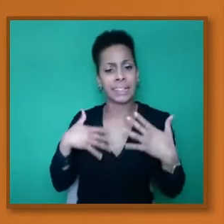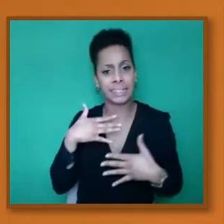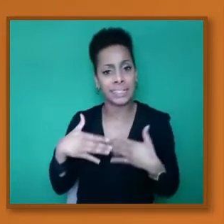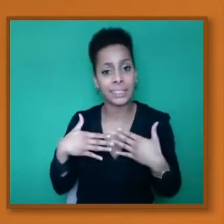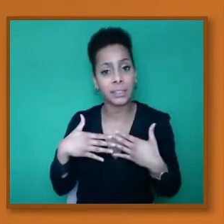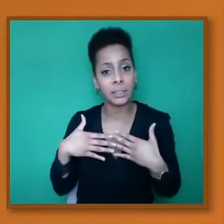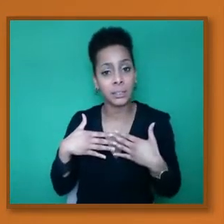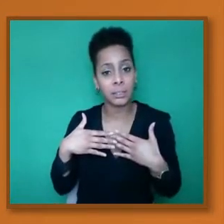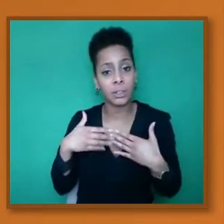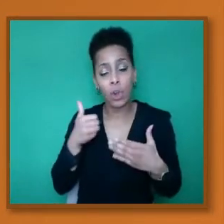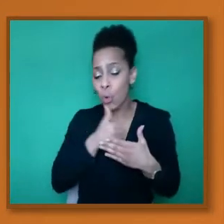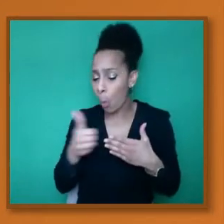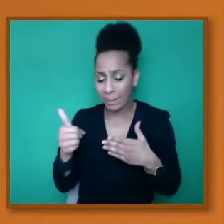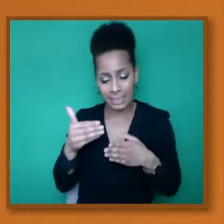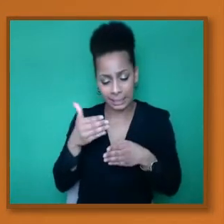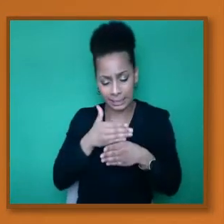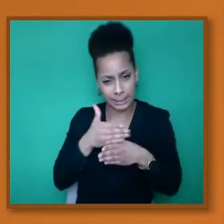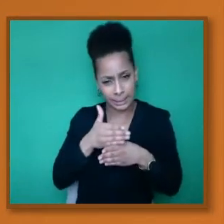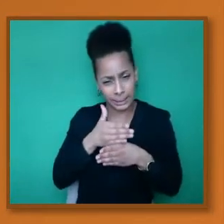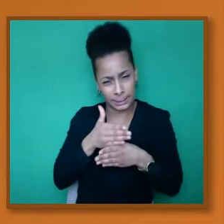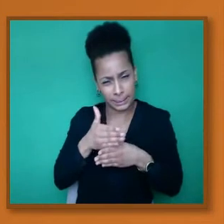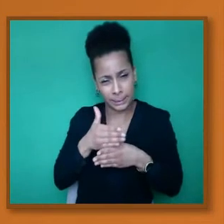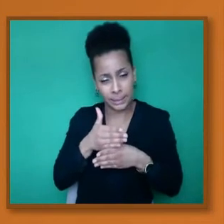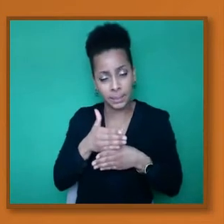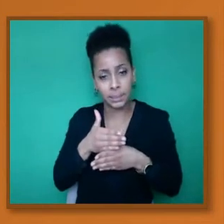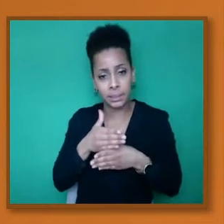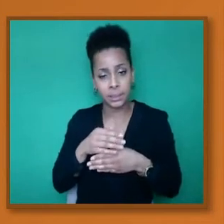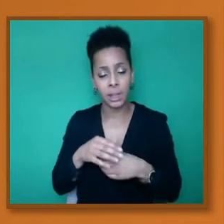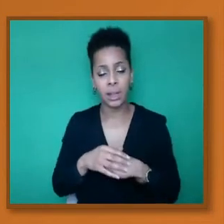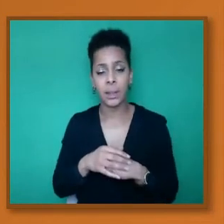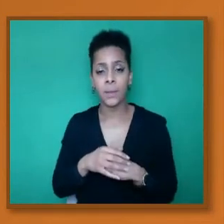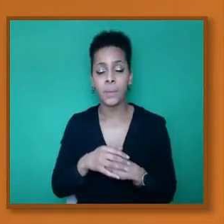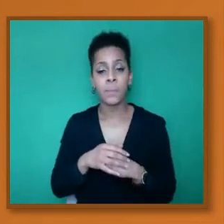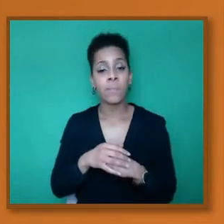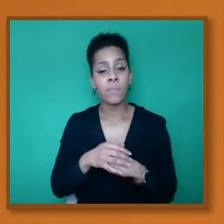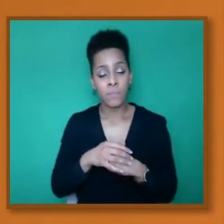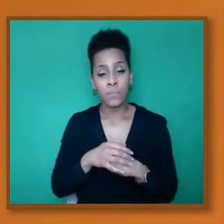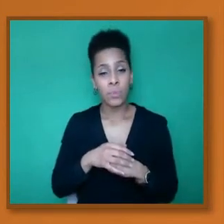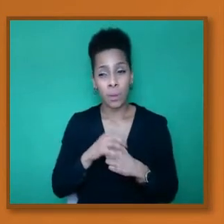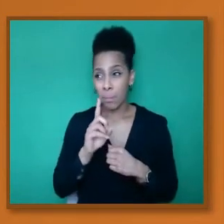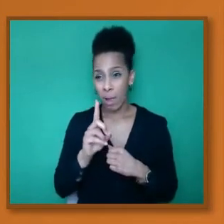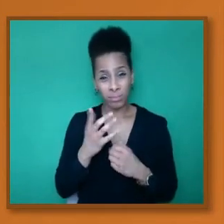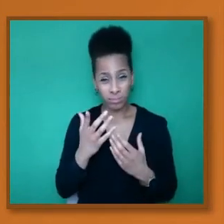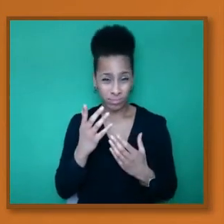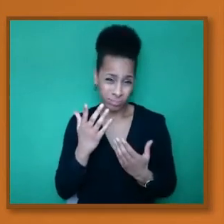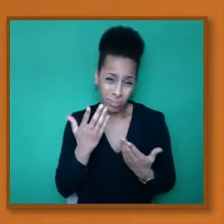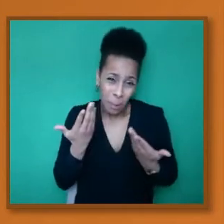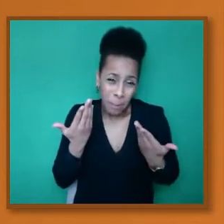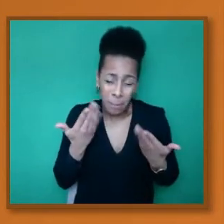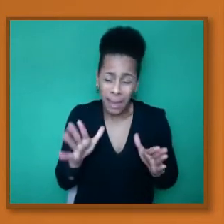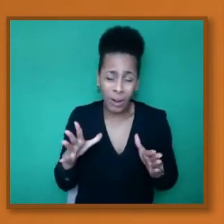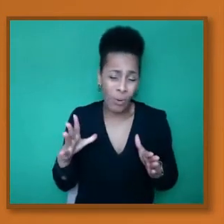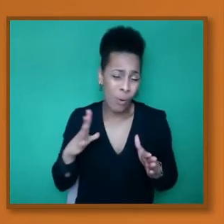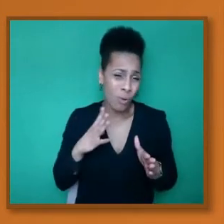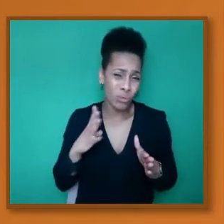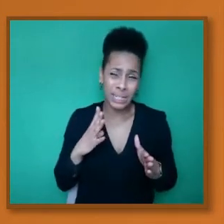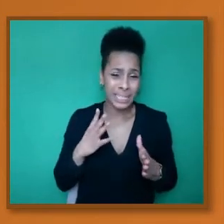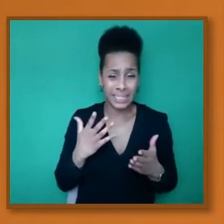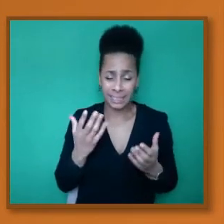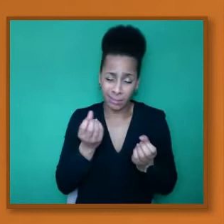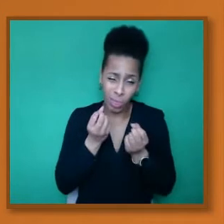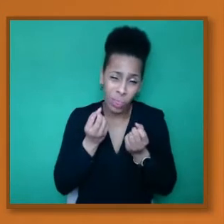now, as we've said earlier on, there has already been thousands of individuals